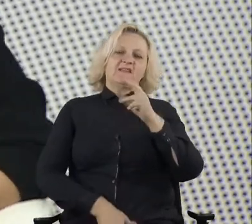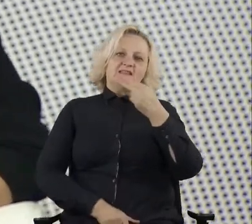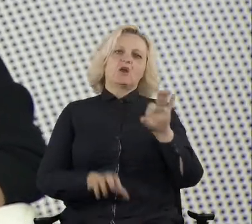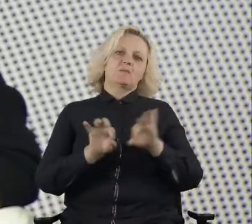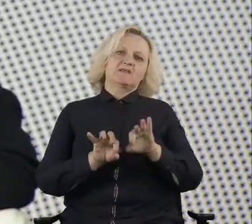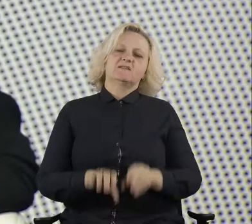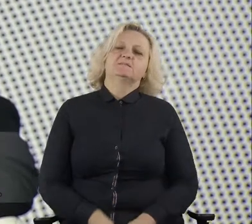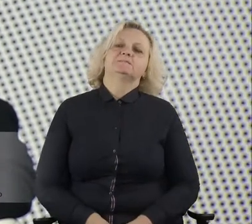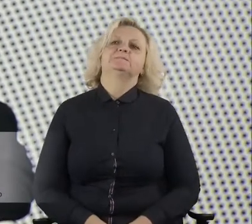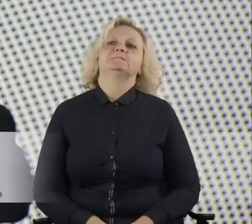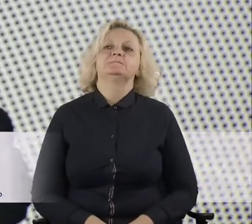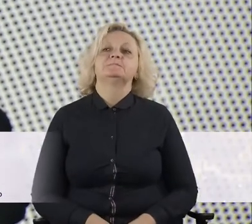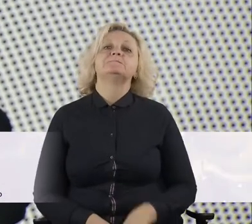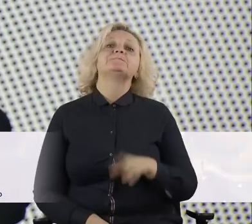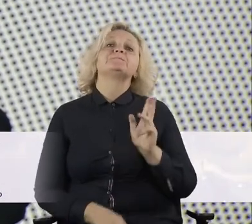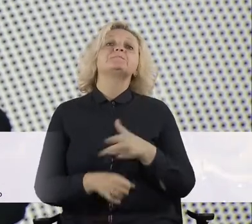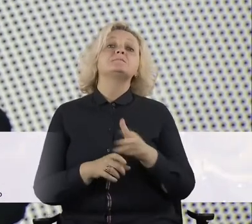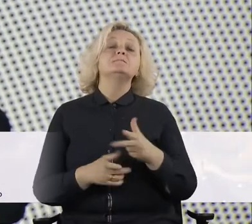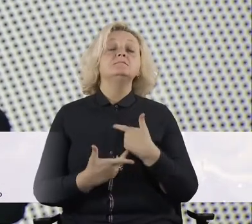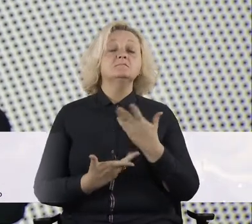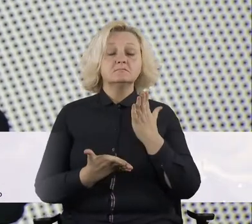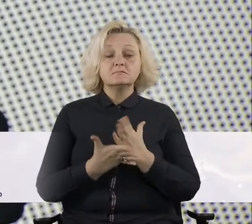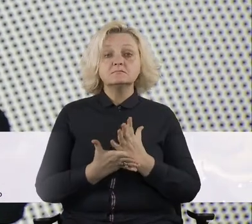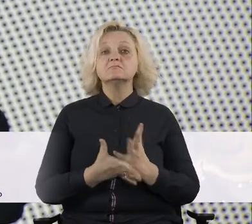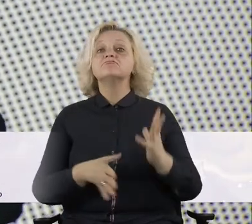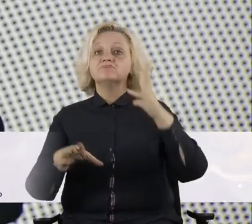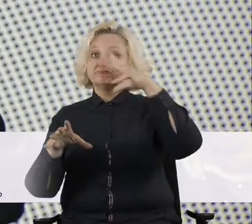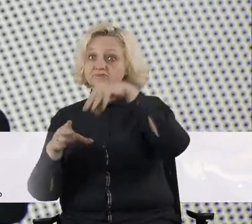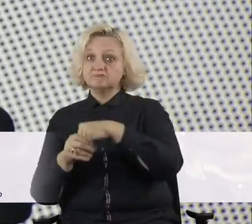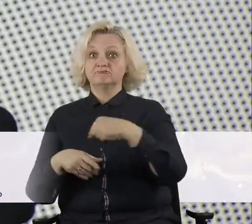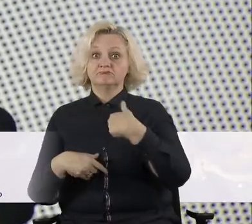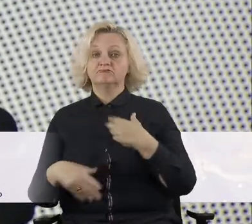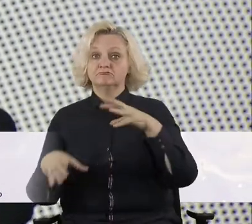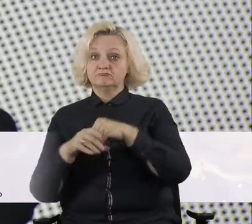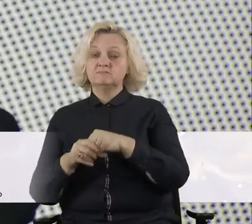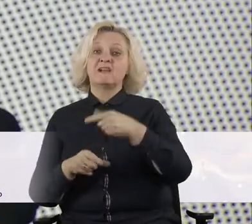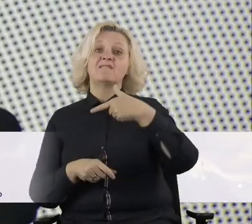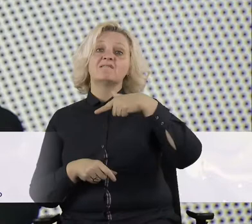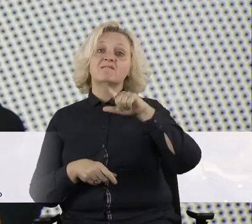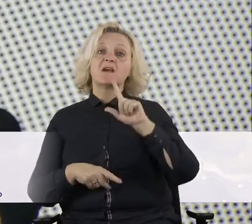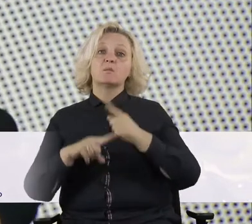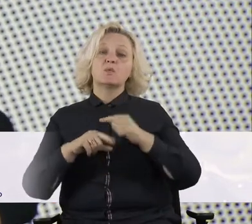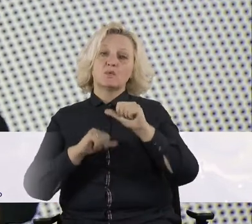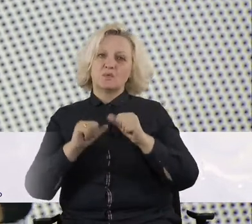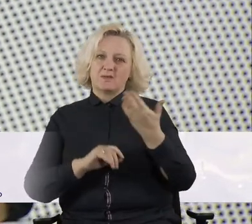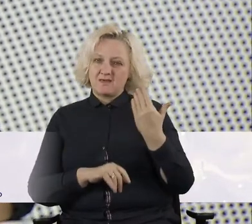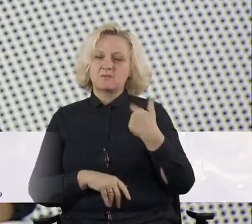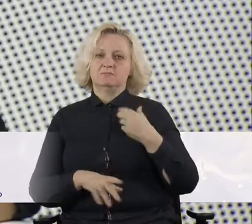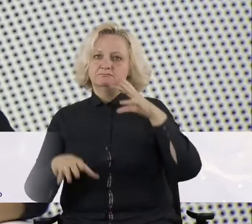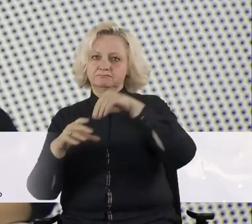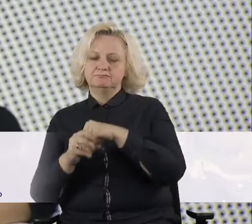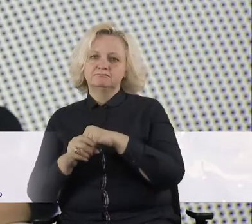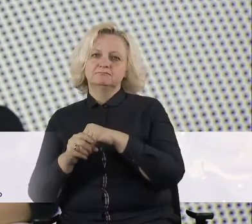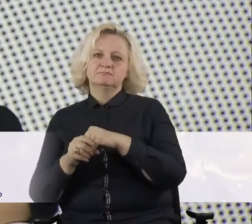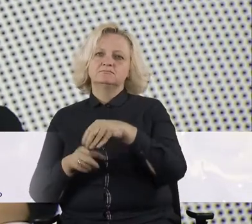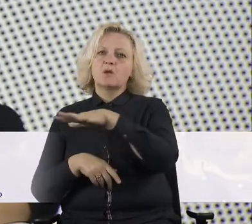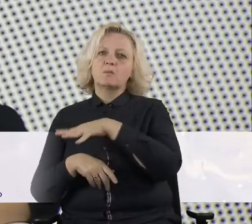uh, I enter the joint public sector two and a half already years ago, uh, then I started hearing something like,